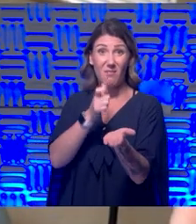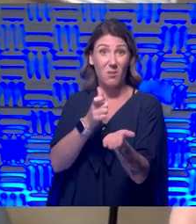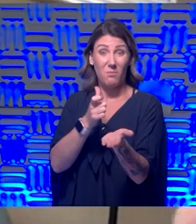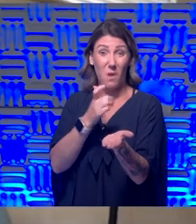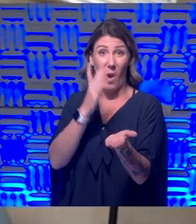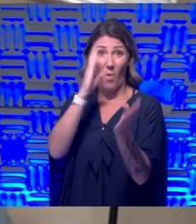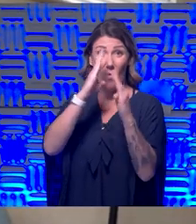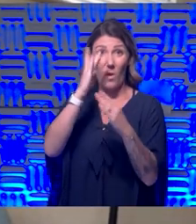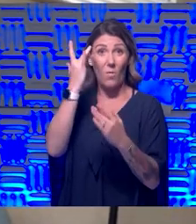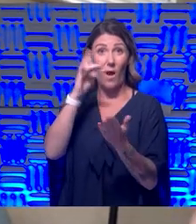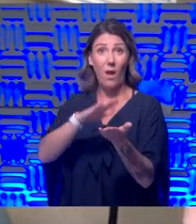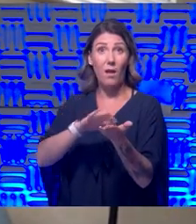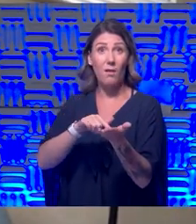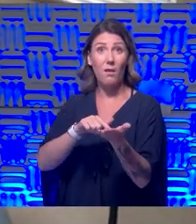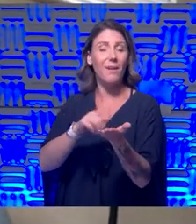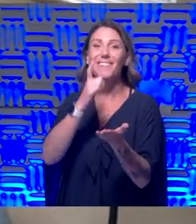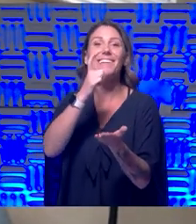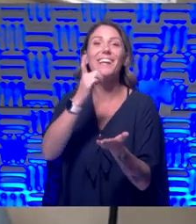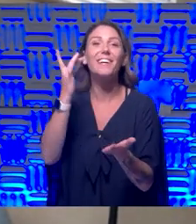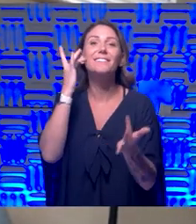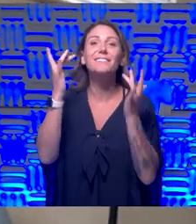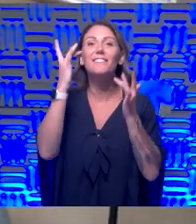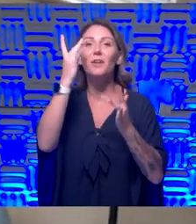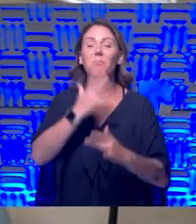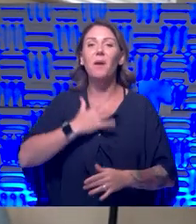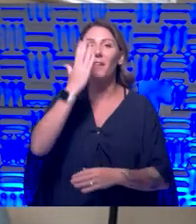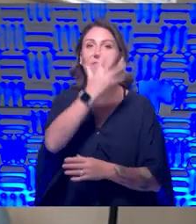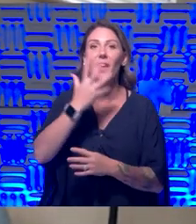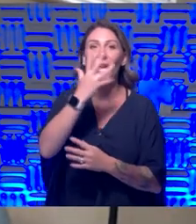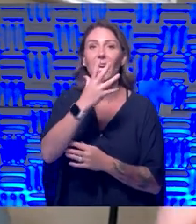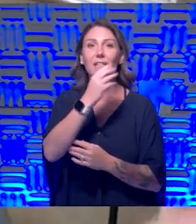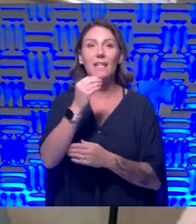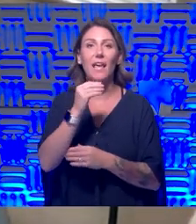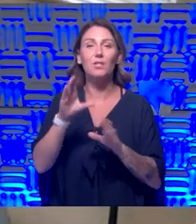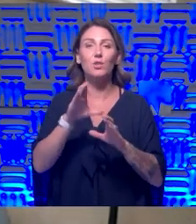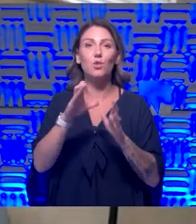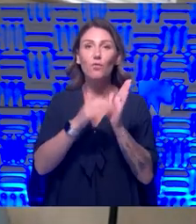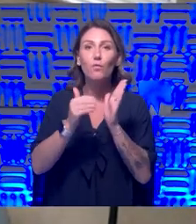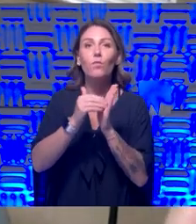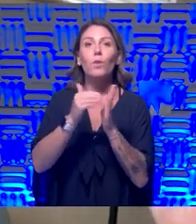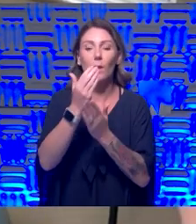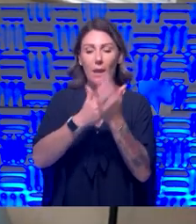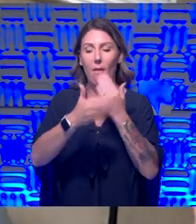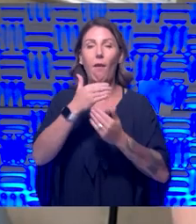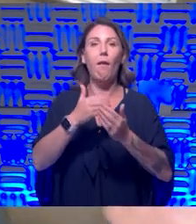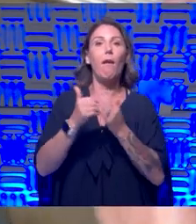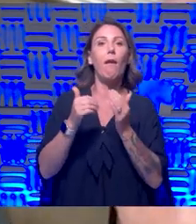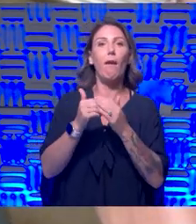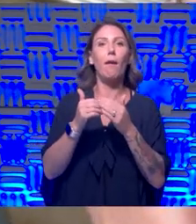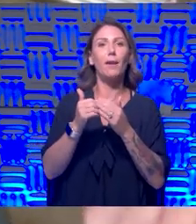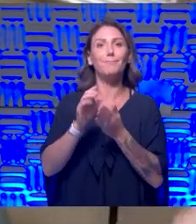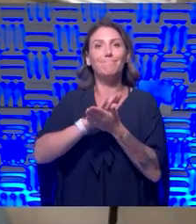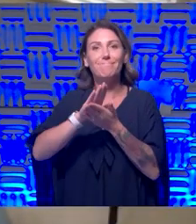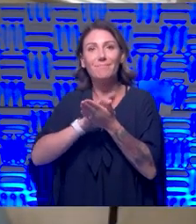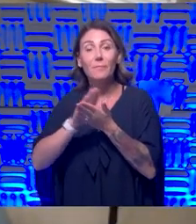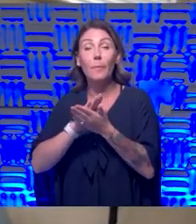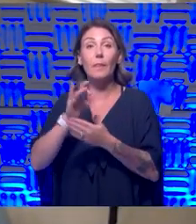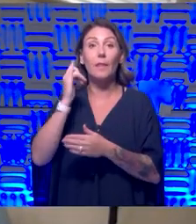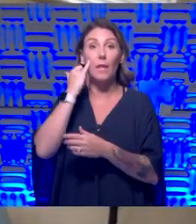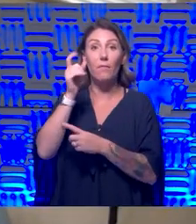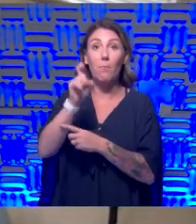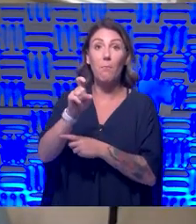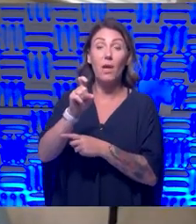about that? Because number one, I'm not touching my face. Number two, I am doing frequent hand hygiene. If I do have to manipulate my mask or my eye protection,